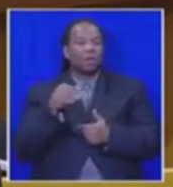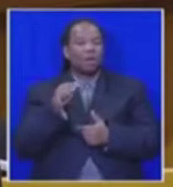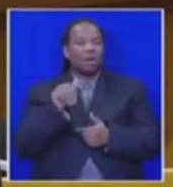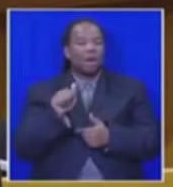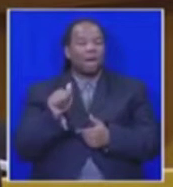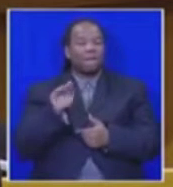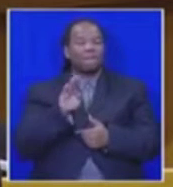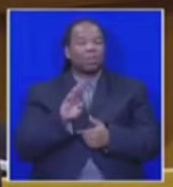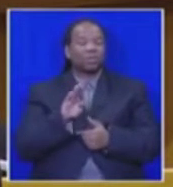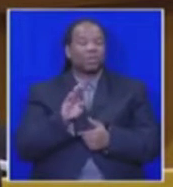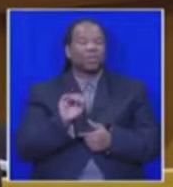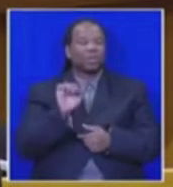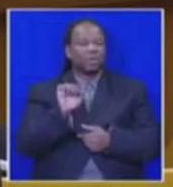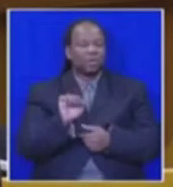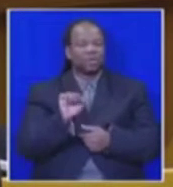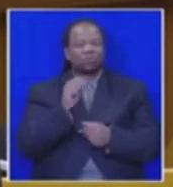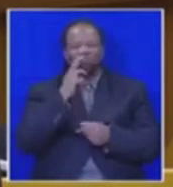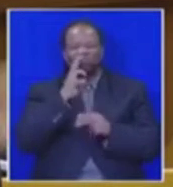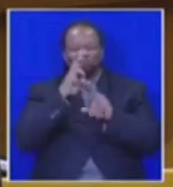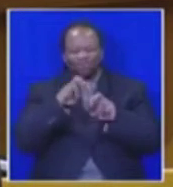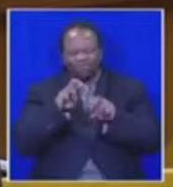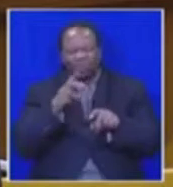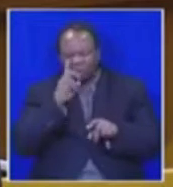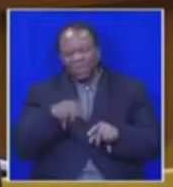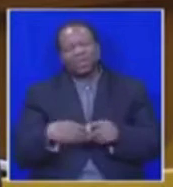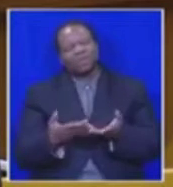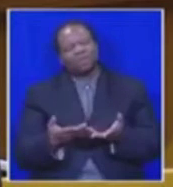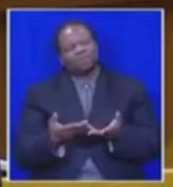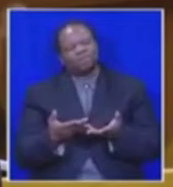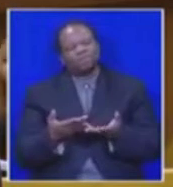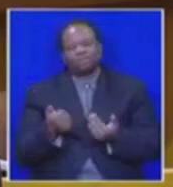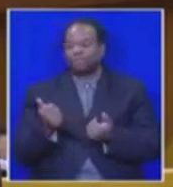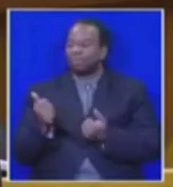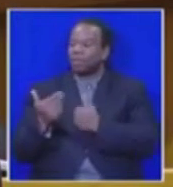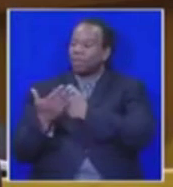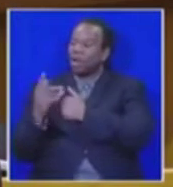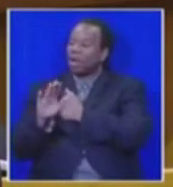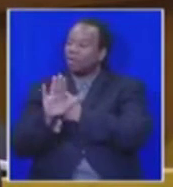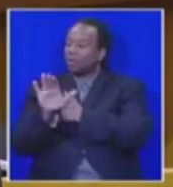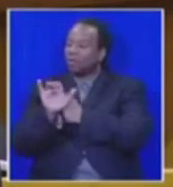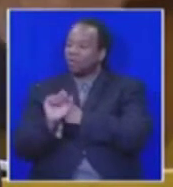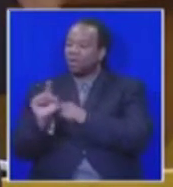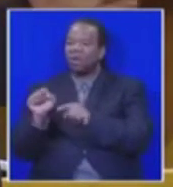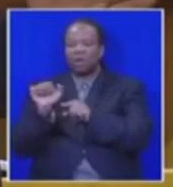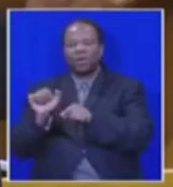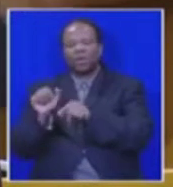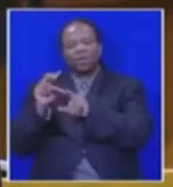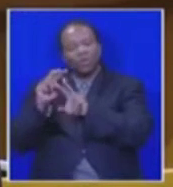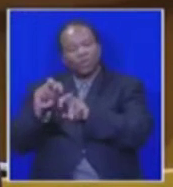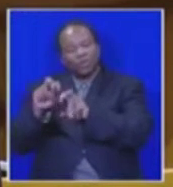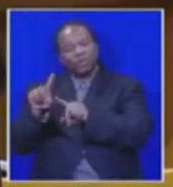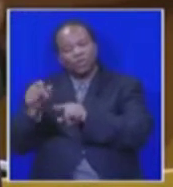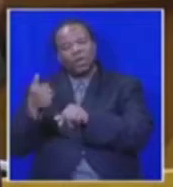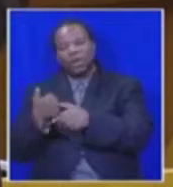that needs research. And the researchers in our country will certainly empower me as I go there,